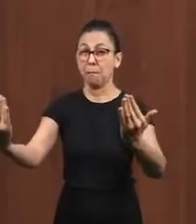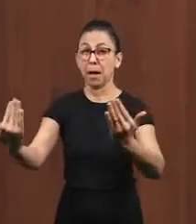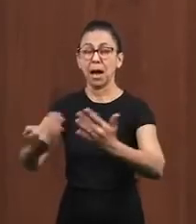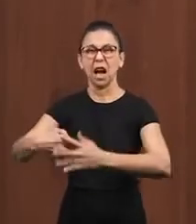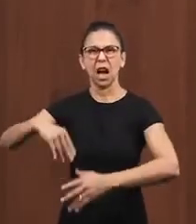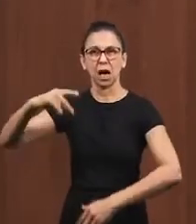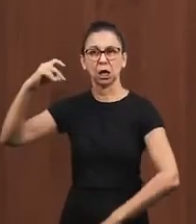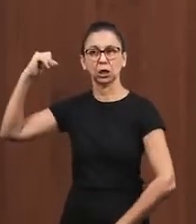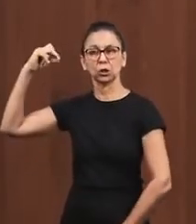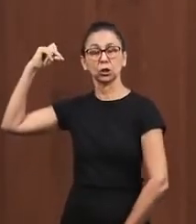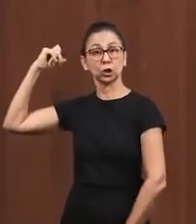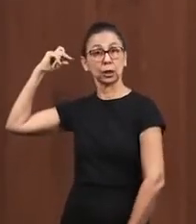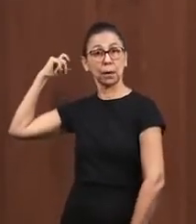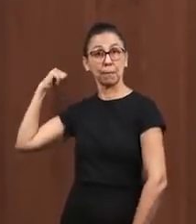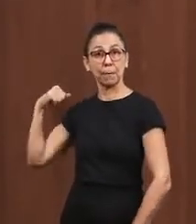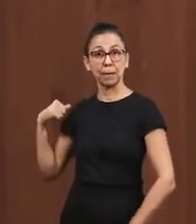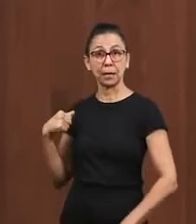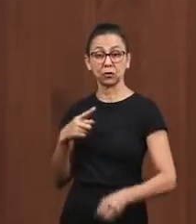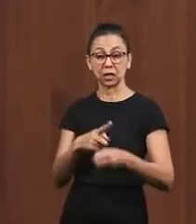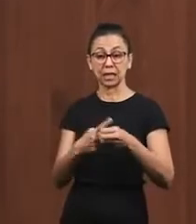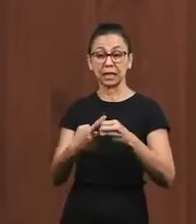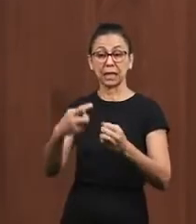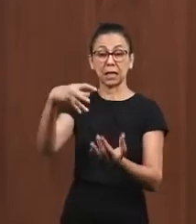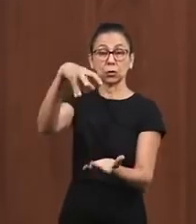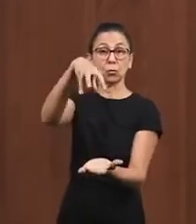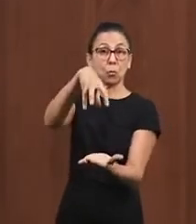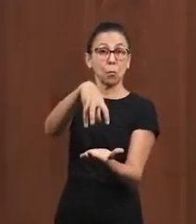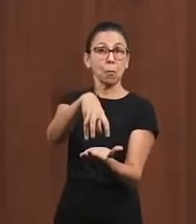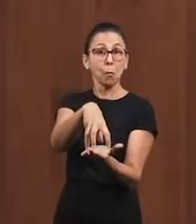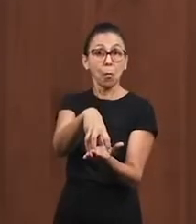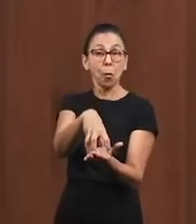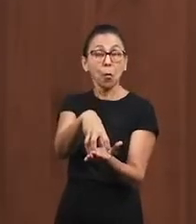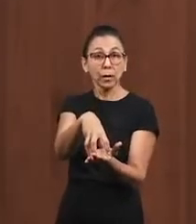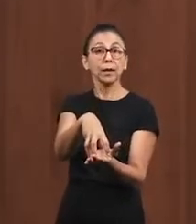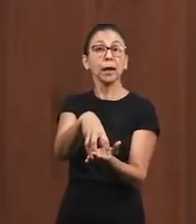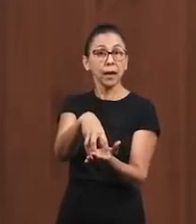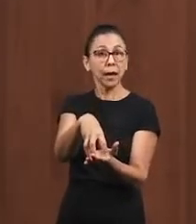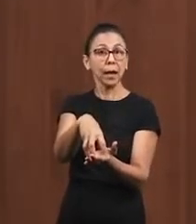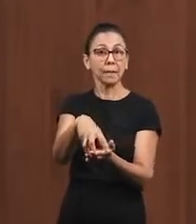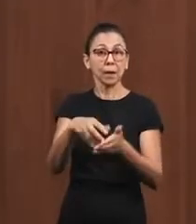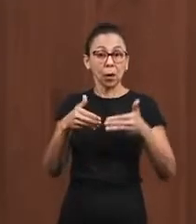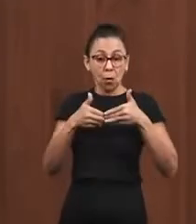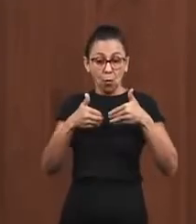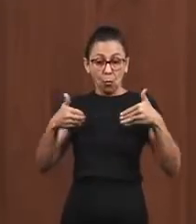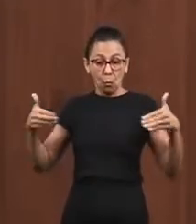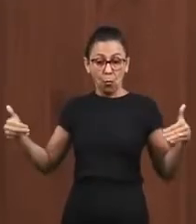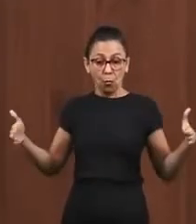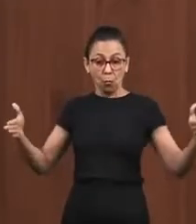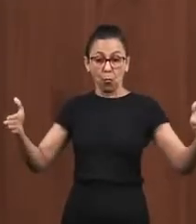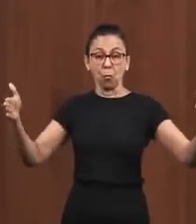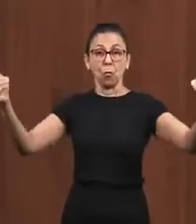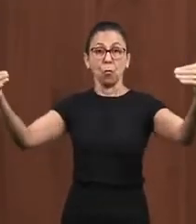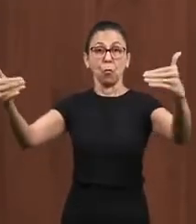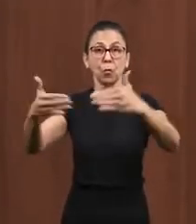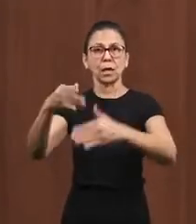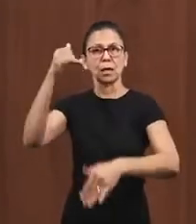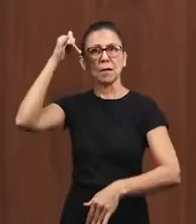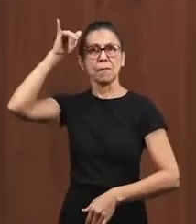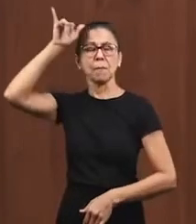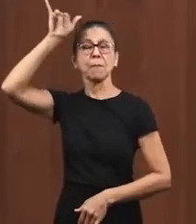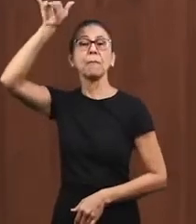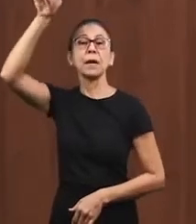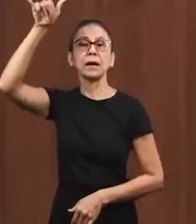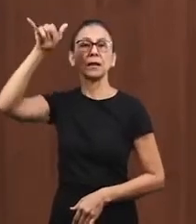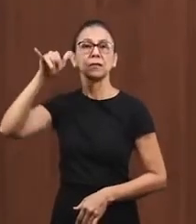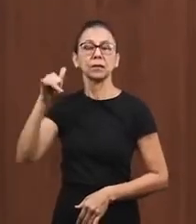fortified through these walls the walls were protection for the city and if the walls were destroyed the